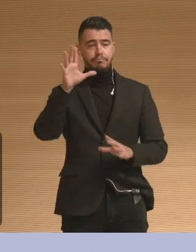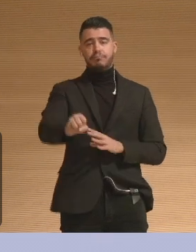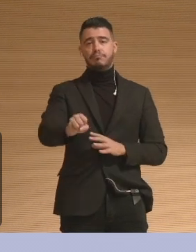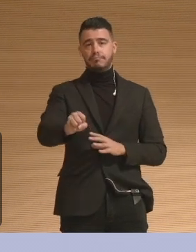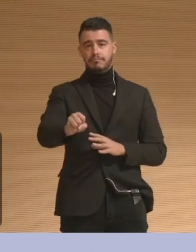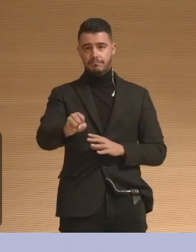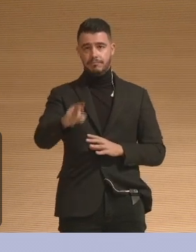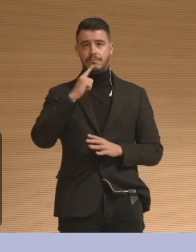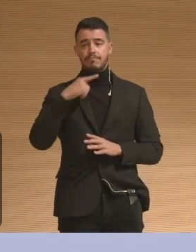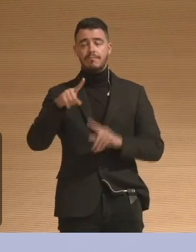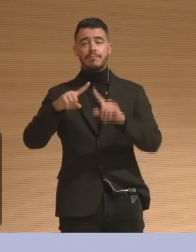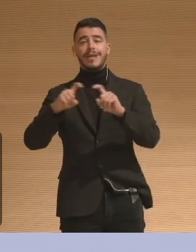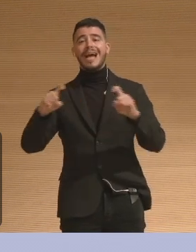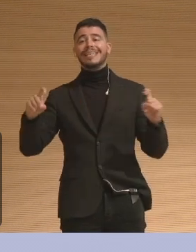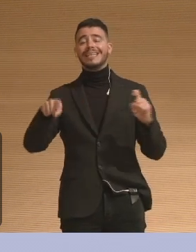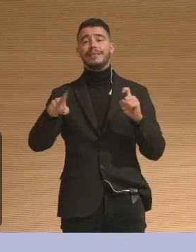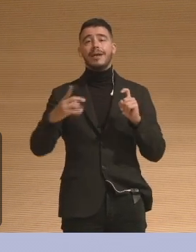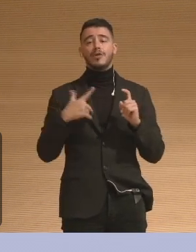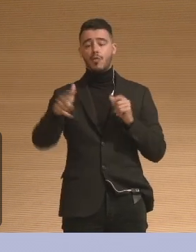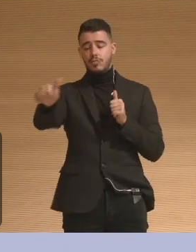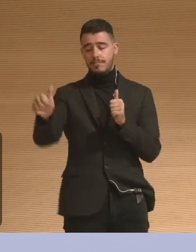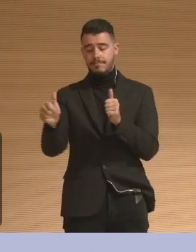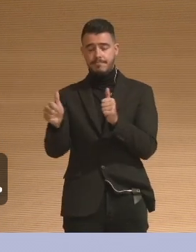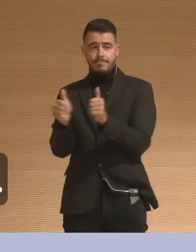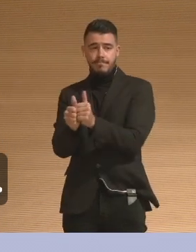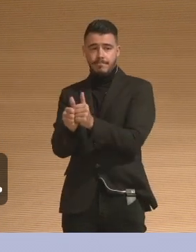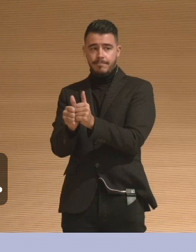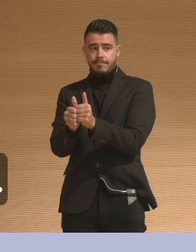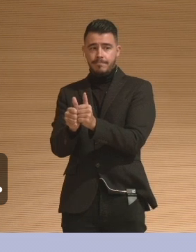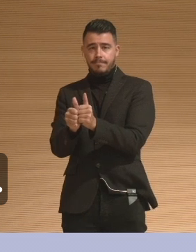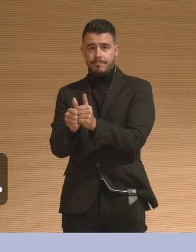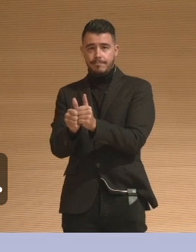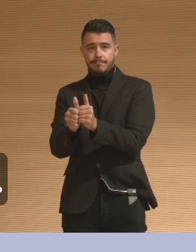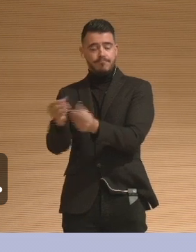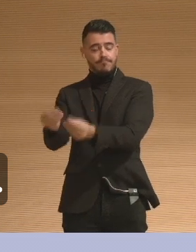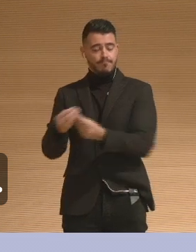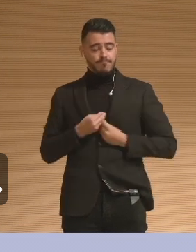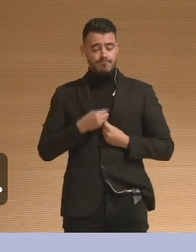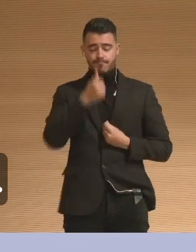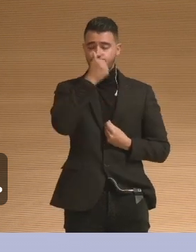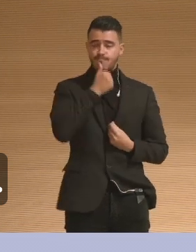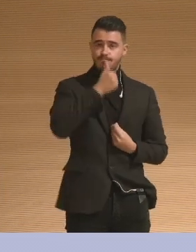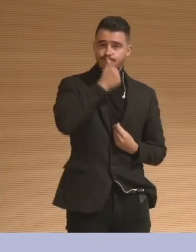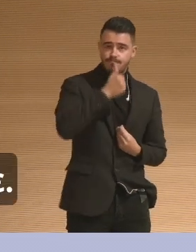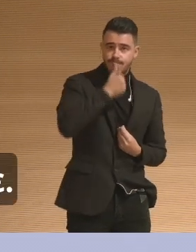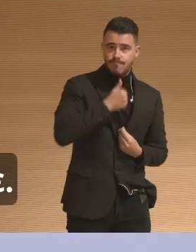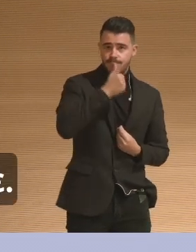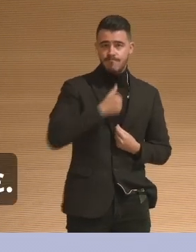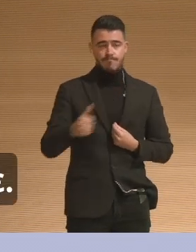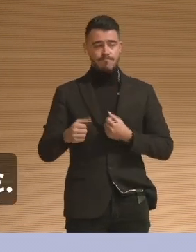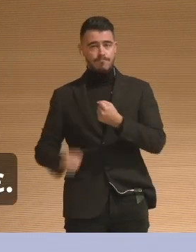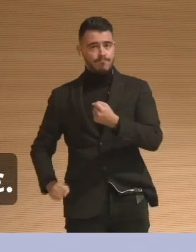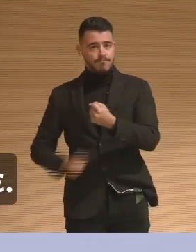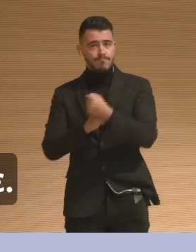develop grit, resilience, endurance. They support our self and identity work. They help